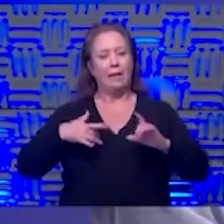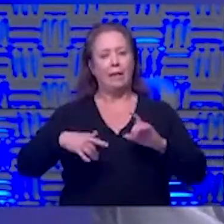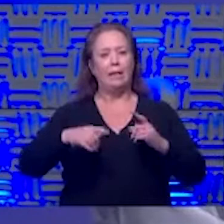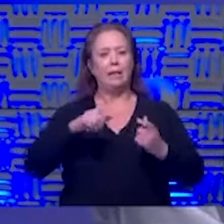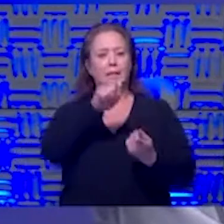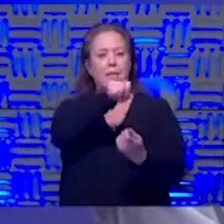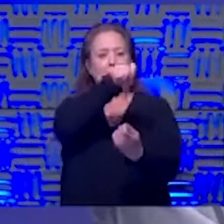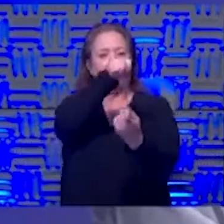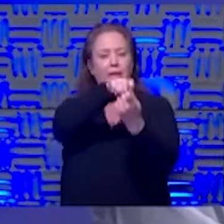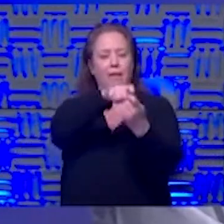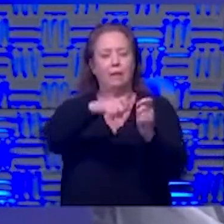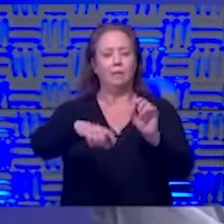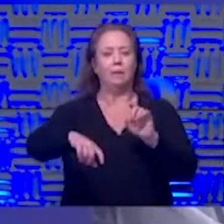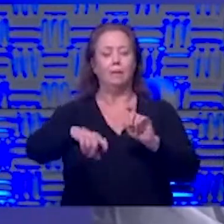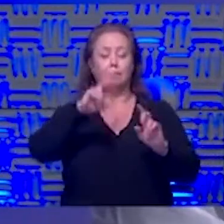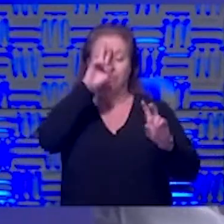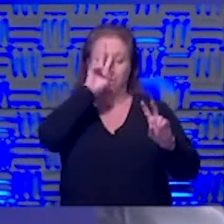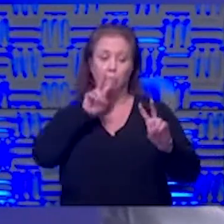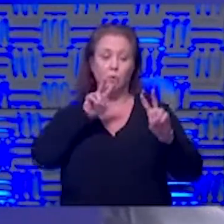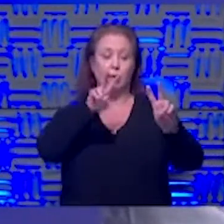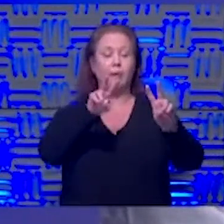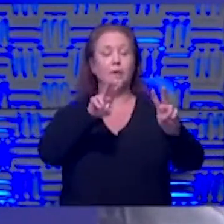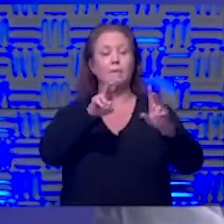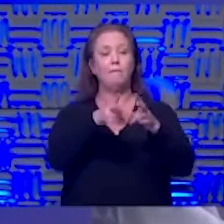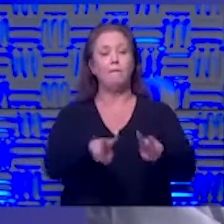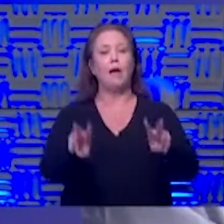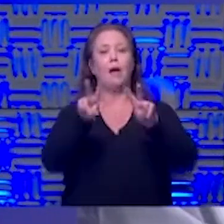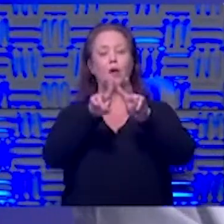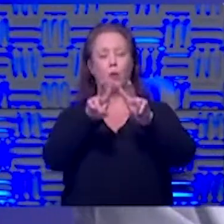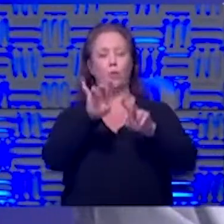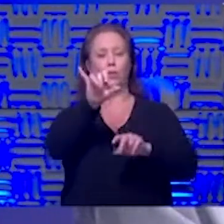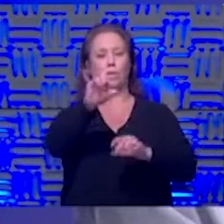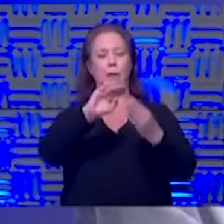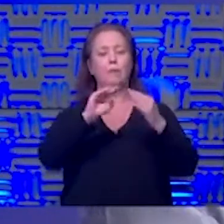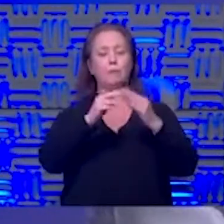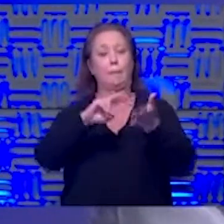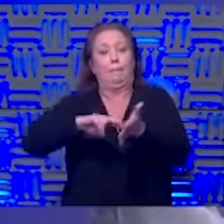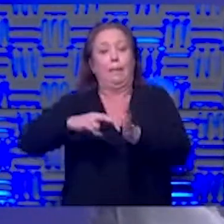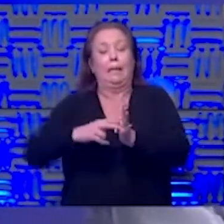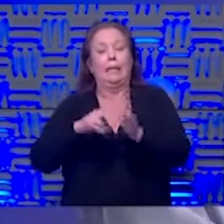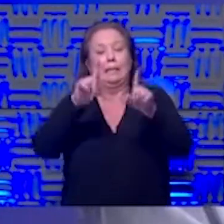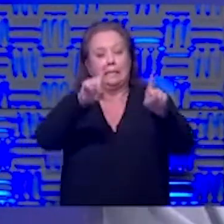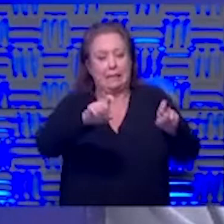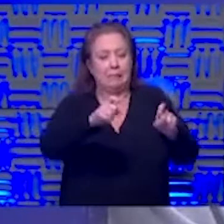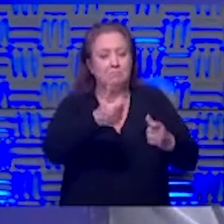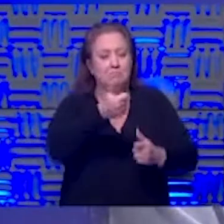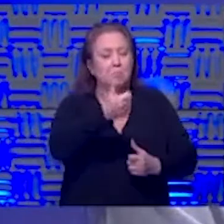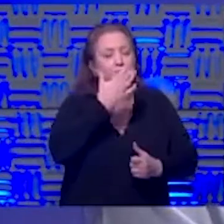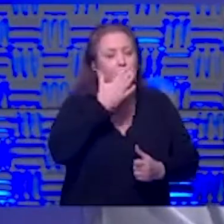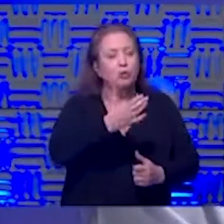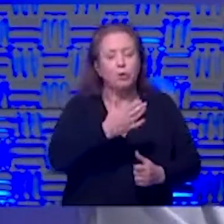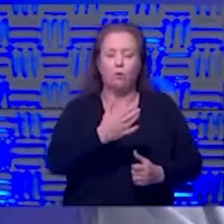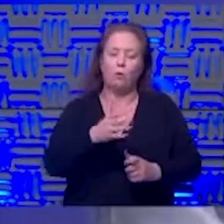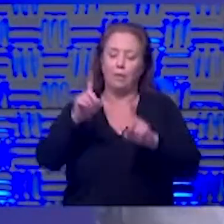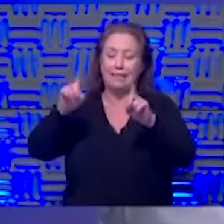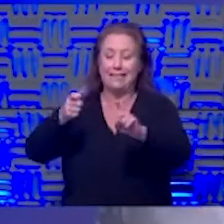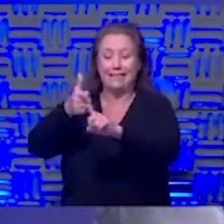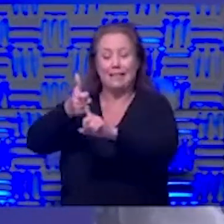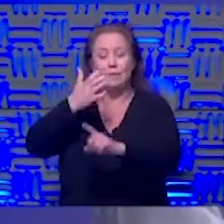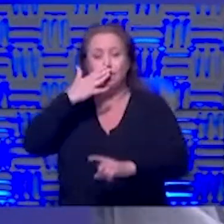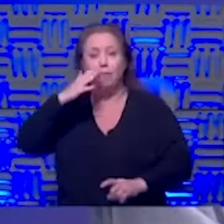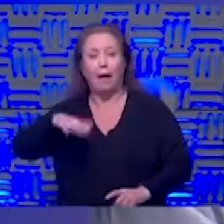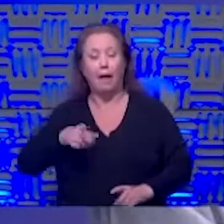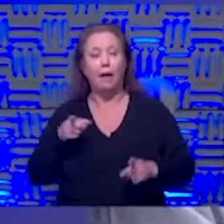predictive value negative predictive value those are all statistical terms basically they mean the test is good or the test is bad those